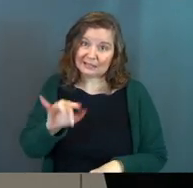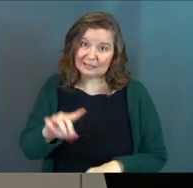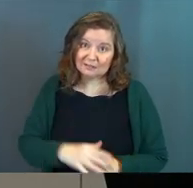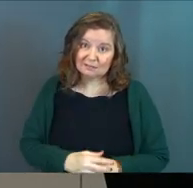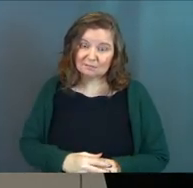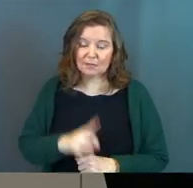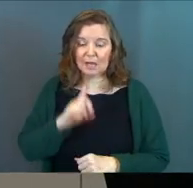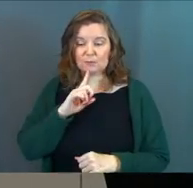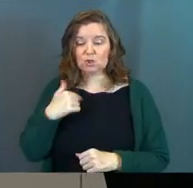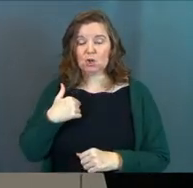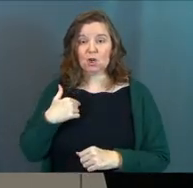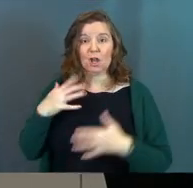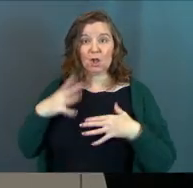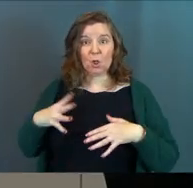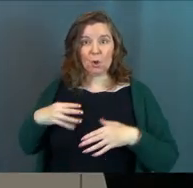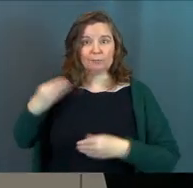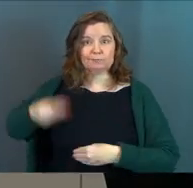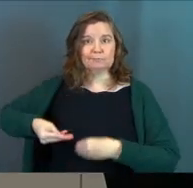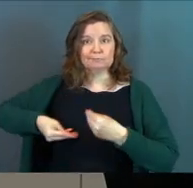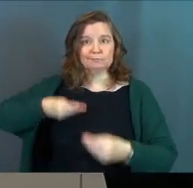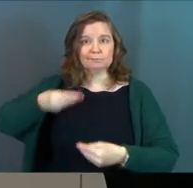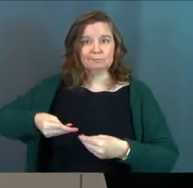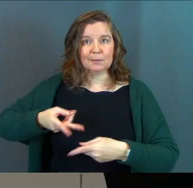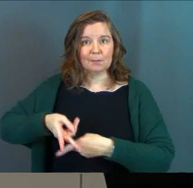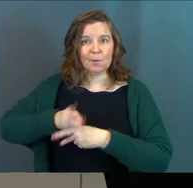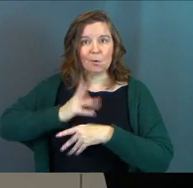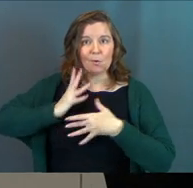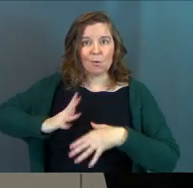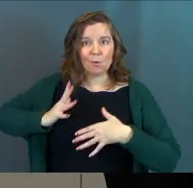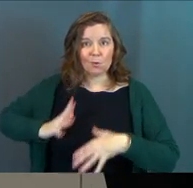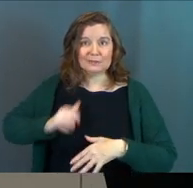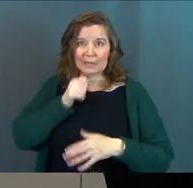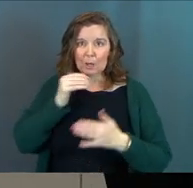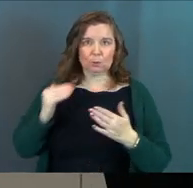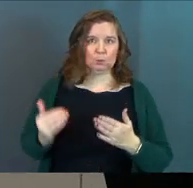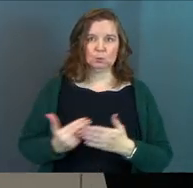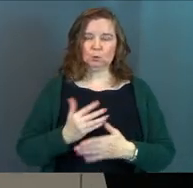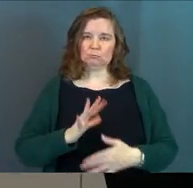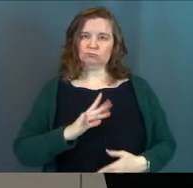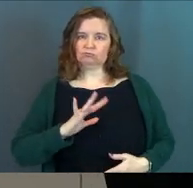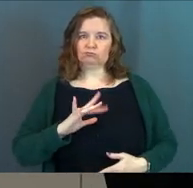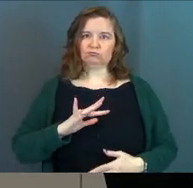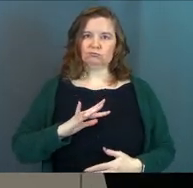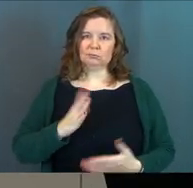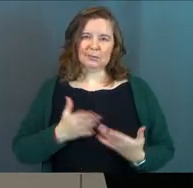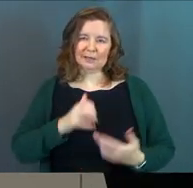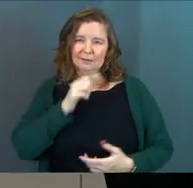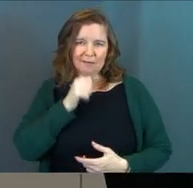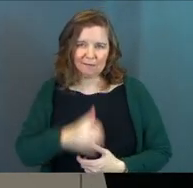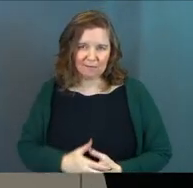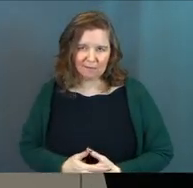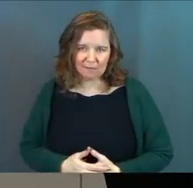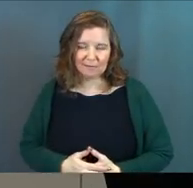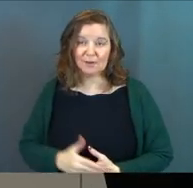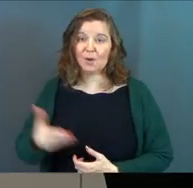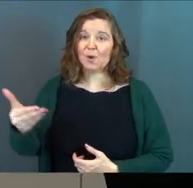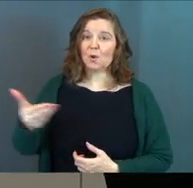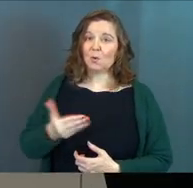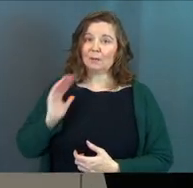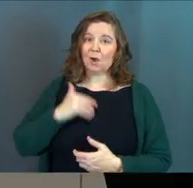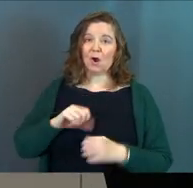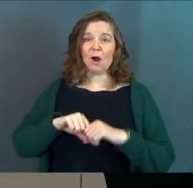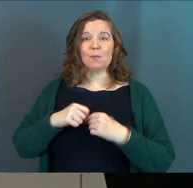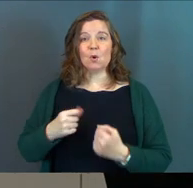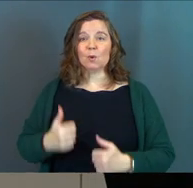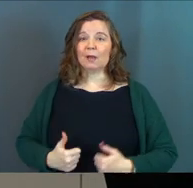I bet he wore hand-me-down Nazarene clothes. Not the fancy stuff. Welcome to our